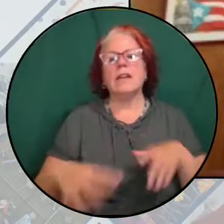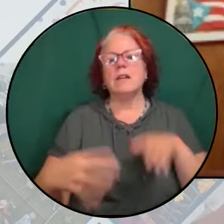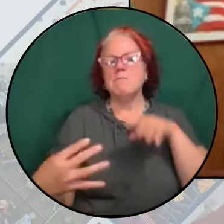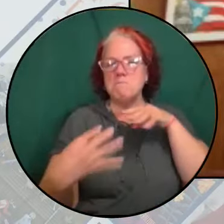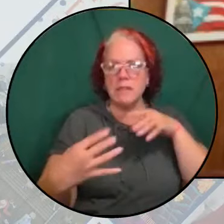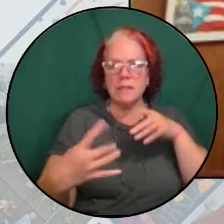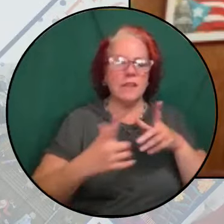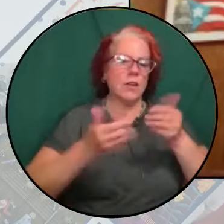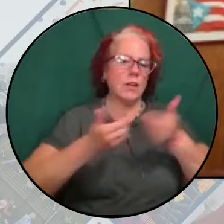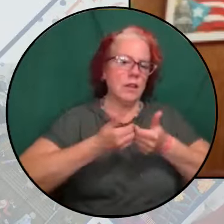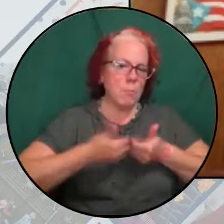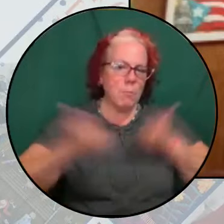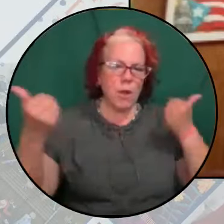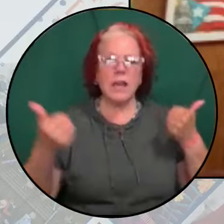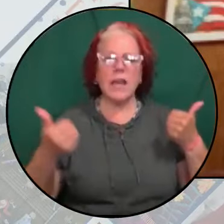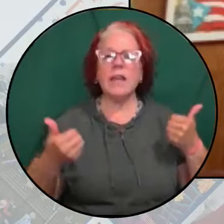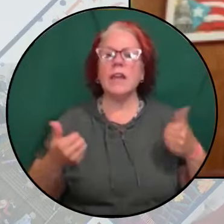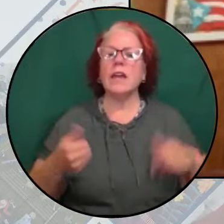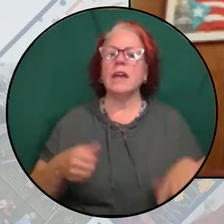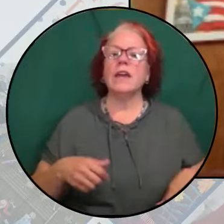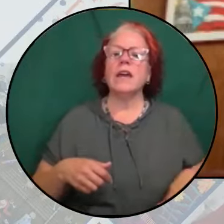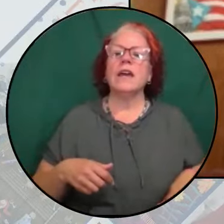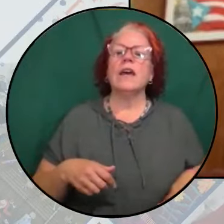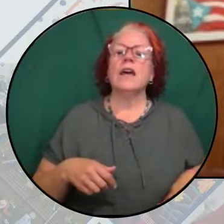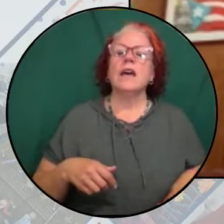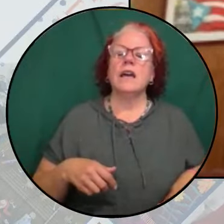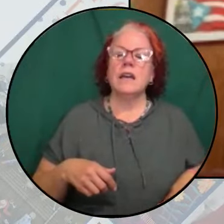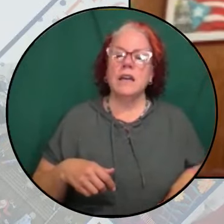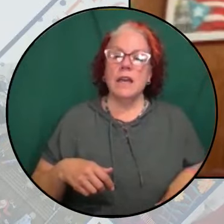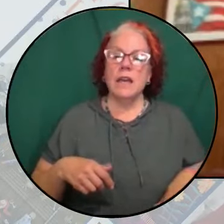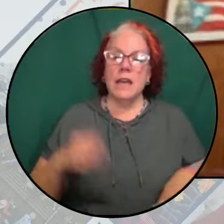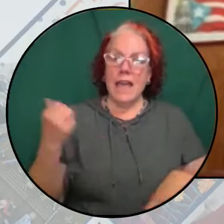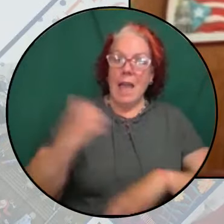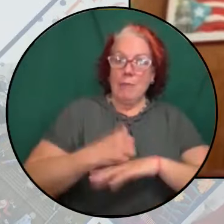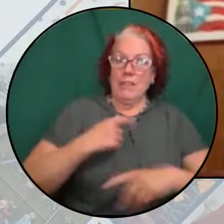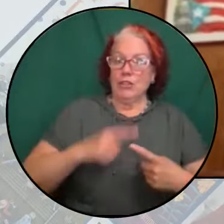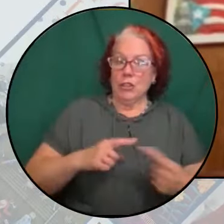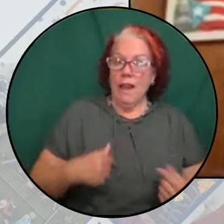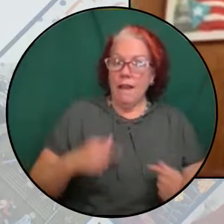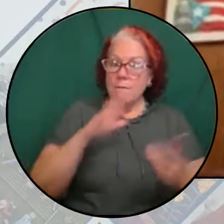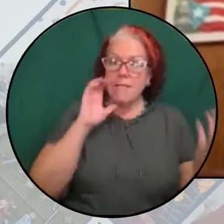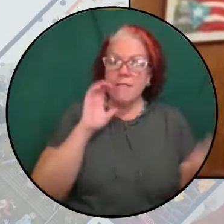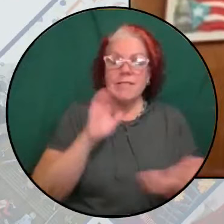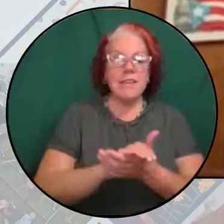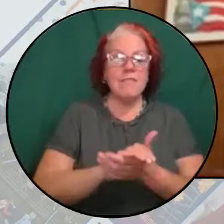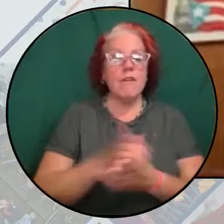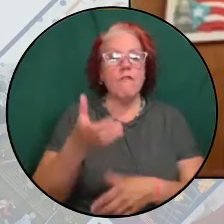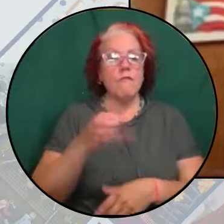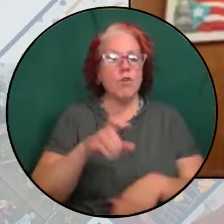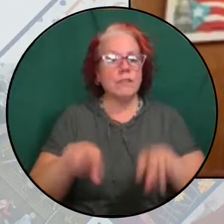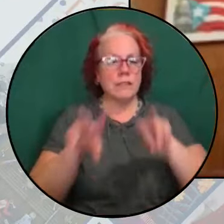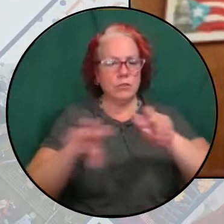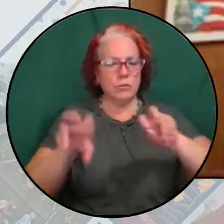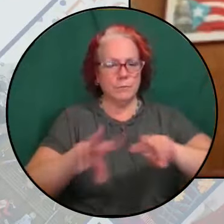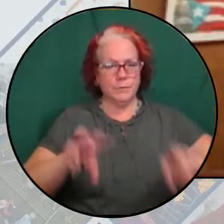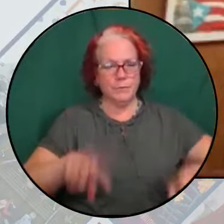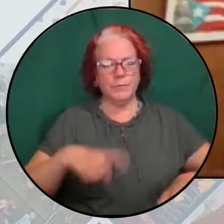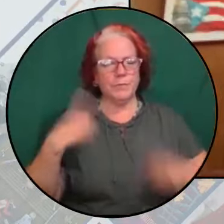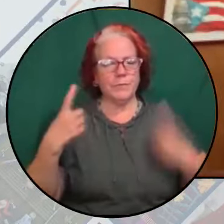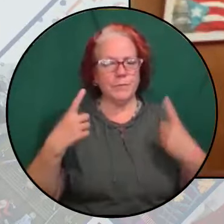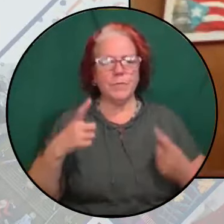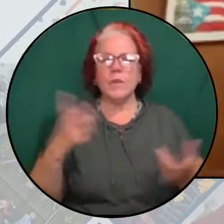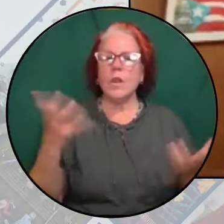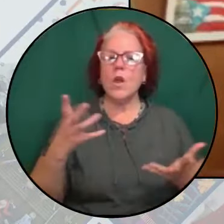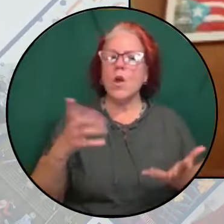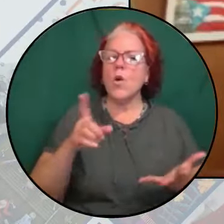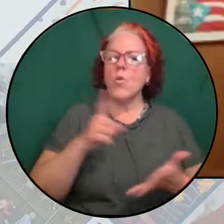health, well-being, and freedom. Abolition, I believe, forces us to ask the critical question, right, of what